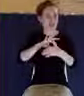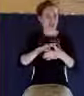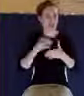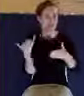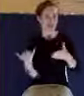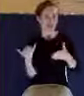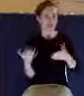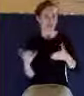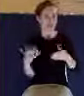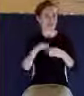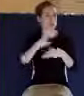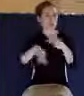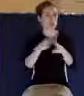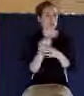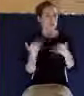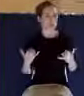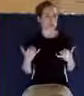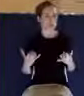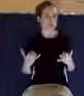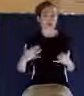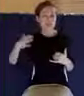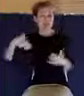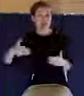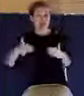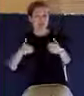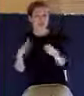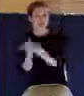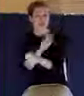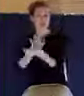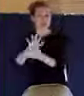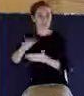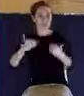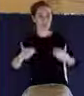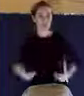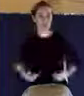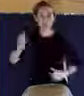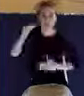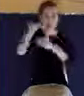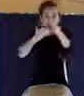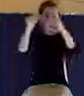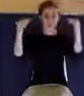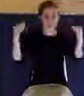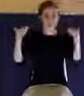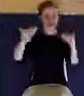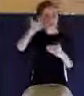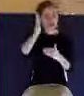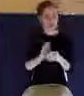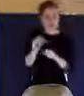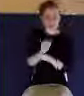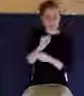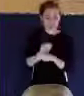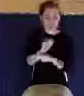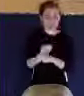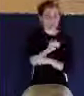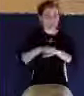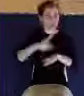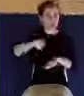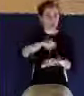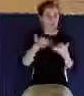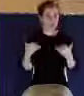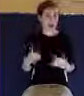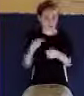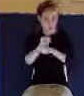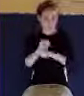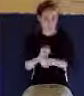yet. We are justified, and we are being sanctified. But the full measure of our salvation has not yet been fully revealed until